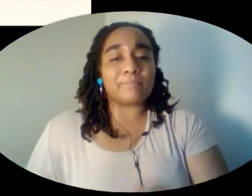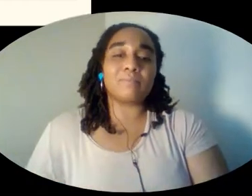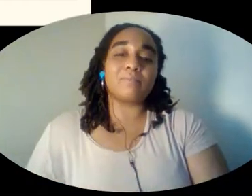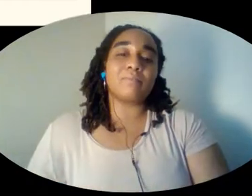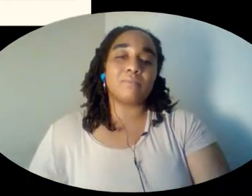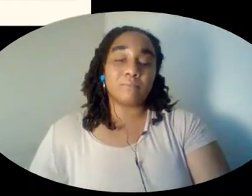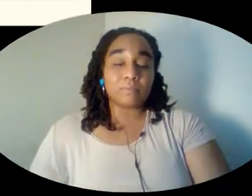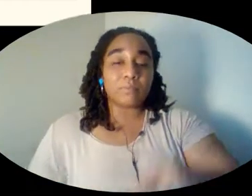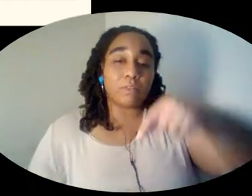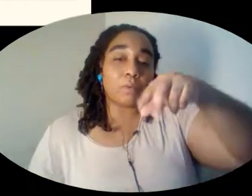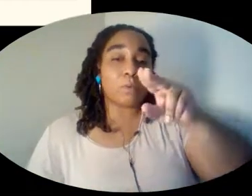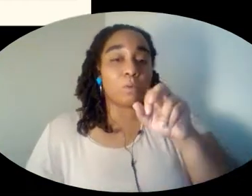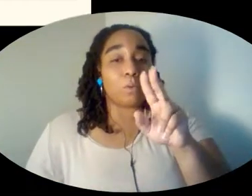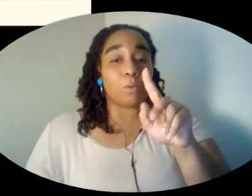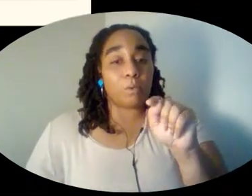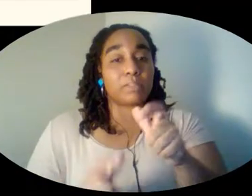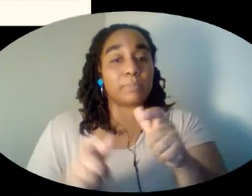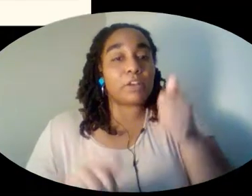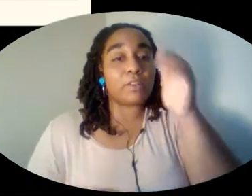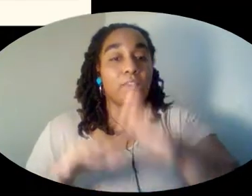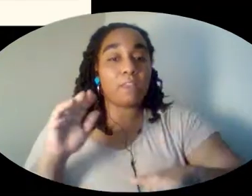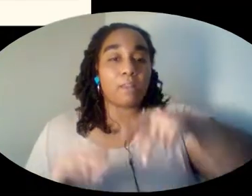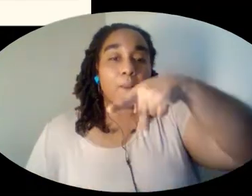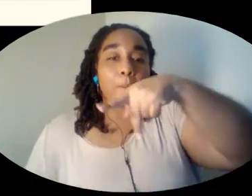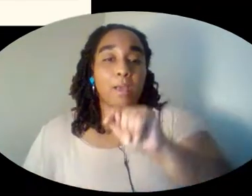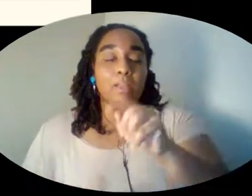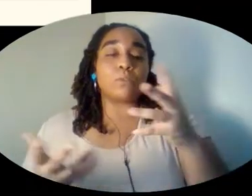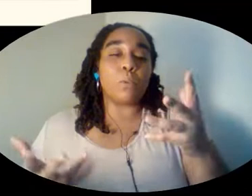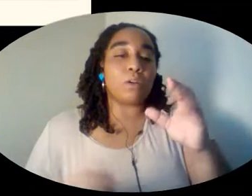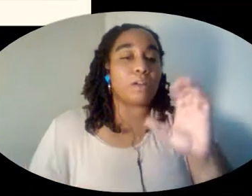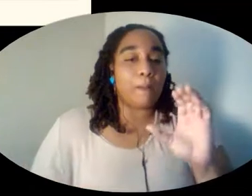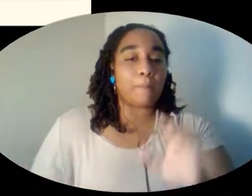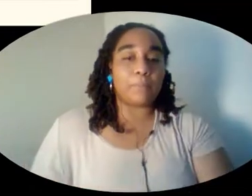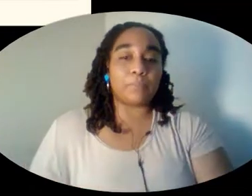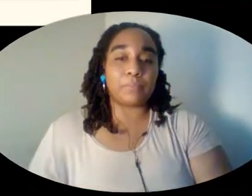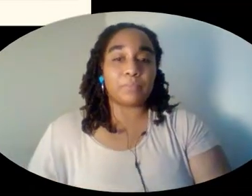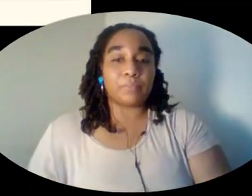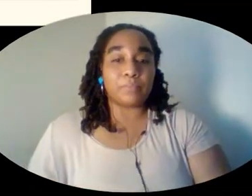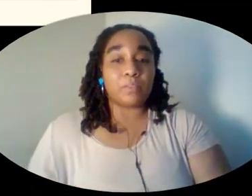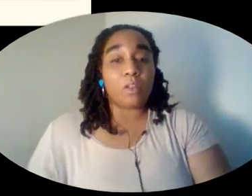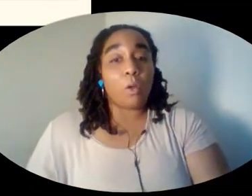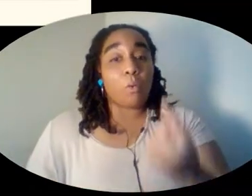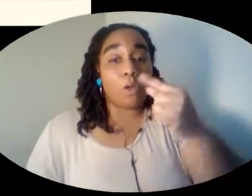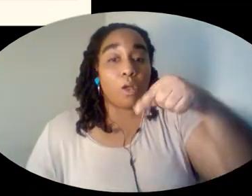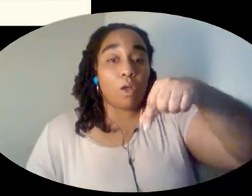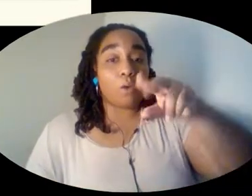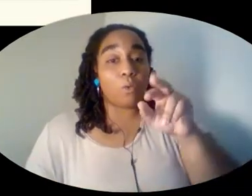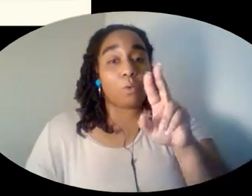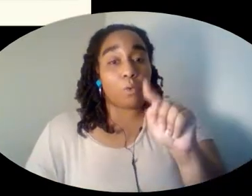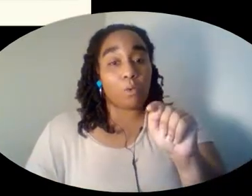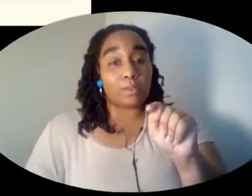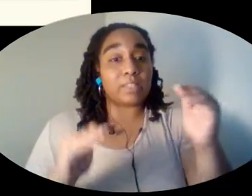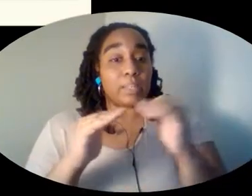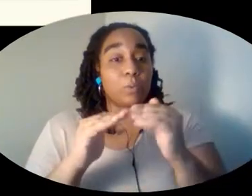A quart is bigger than a pint or a cup. One quart is equal